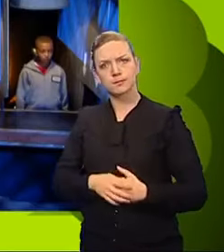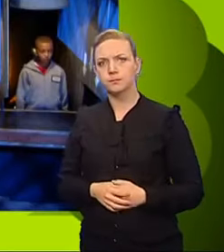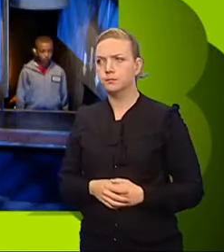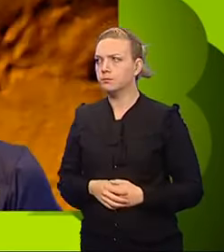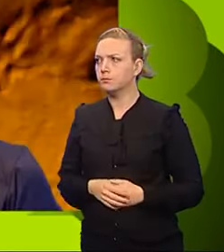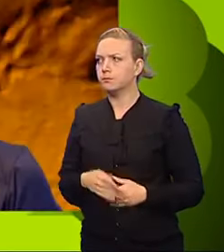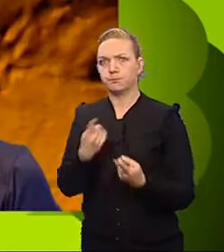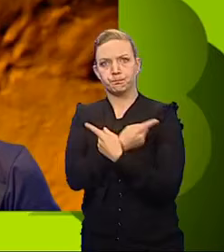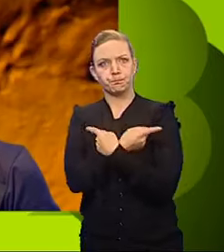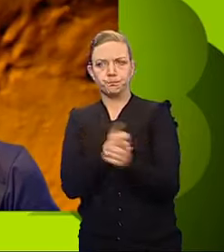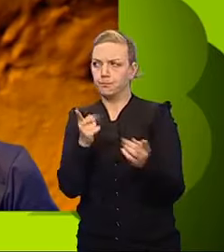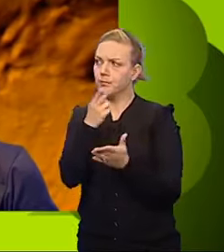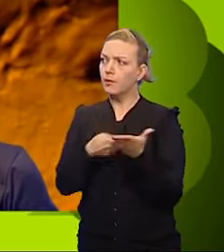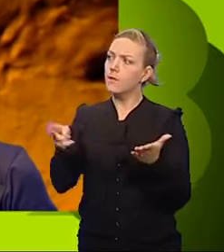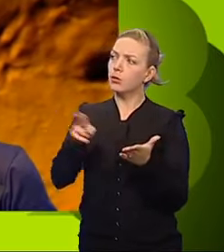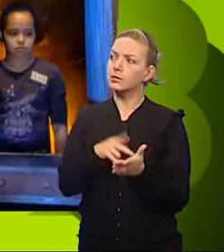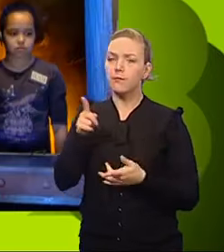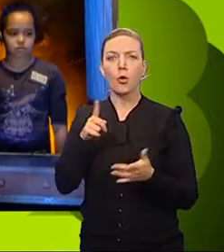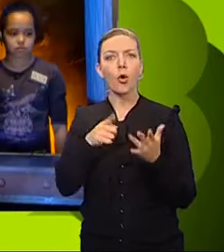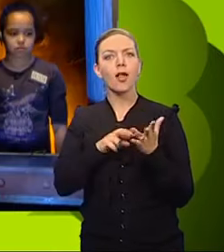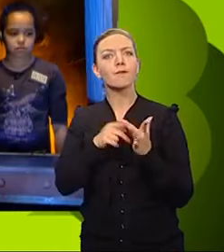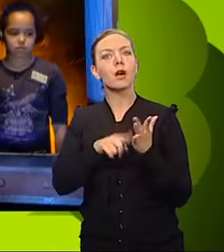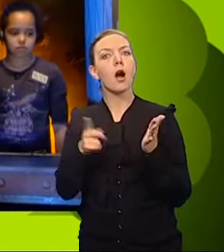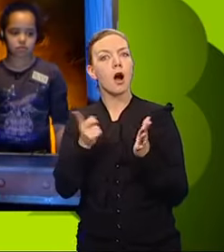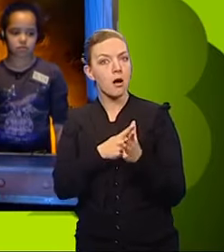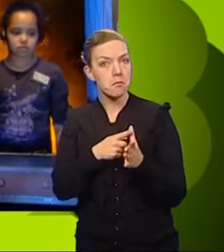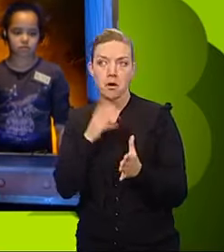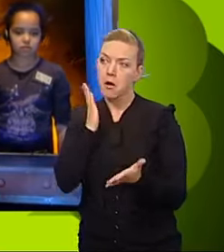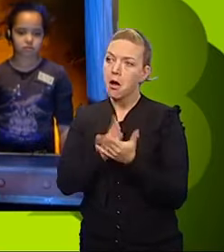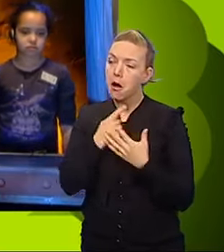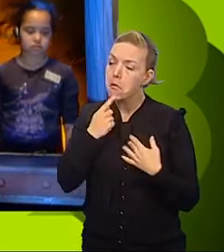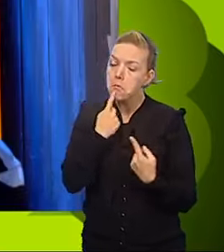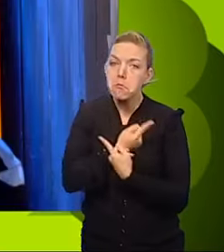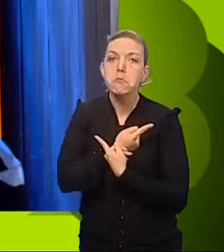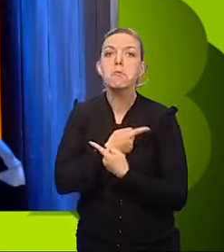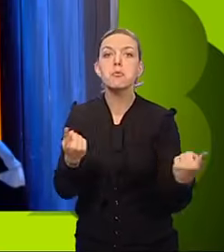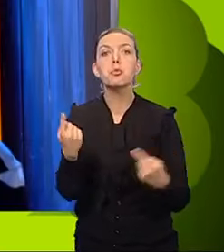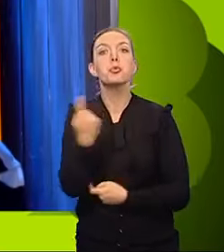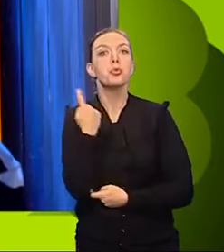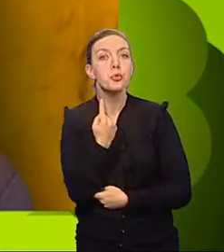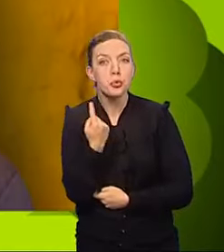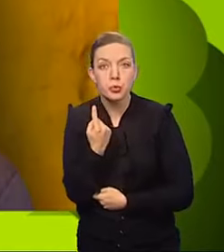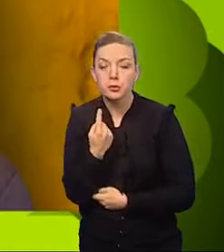have voted for Olivia. I can now reveal the saboteur was in fact...